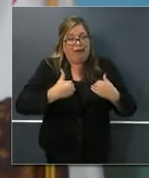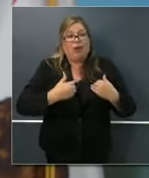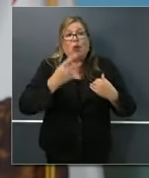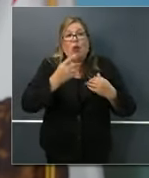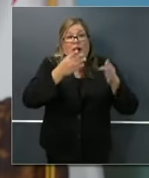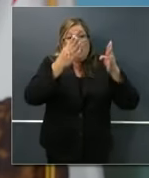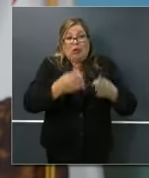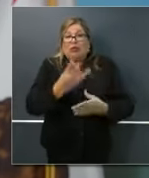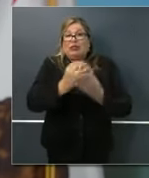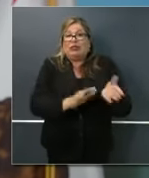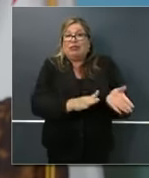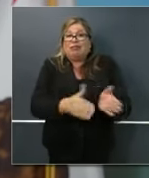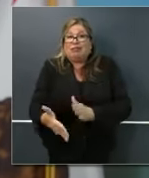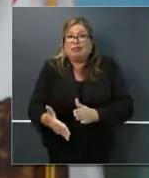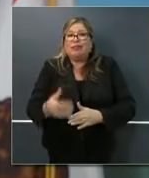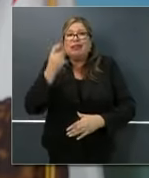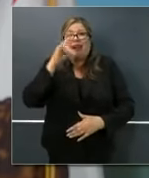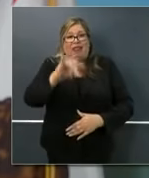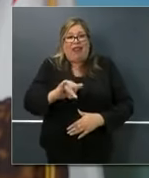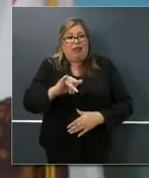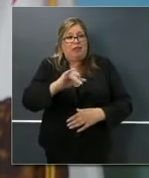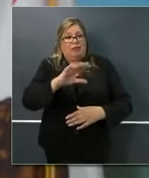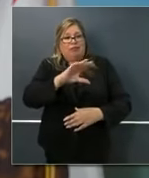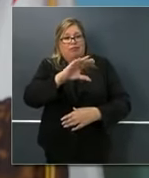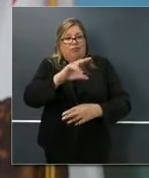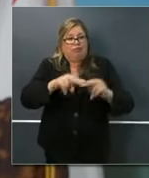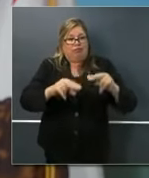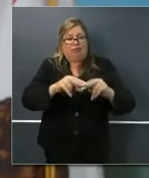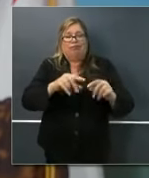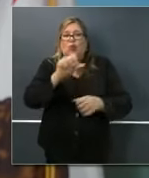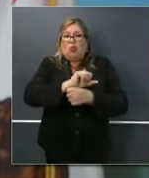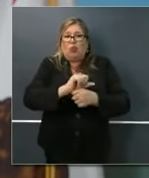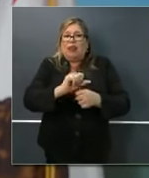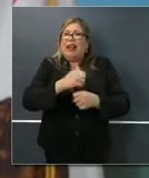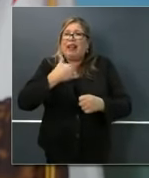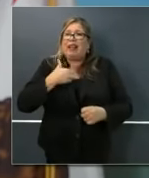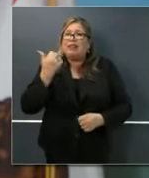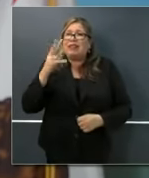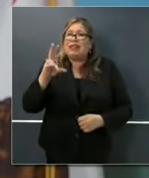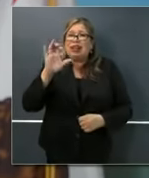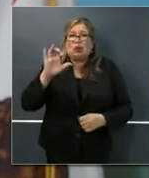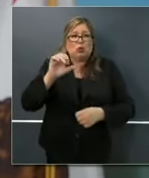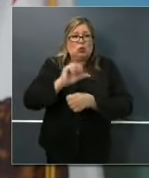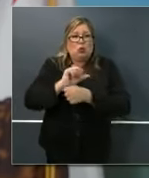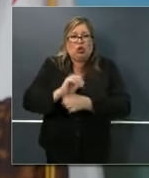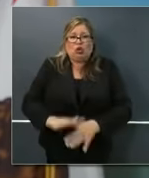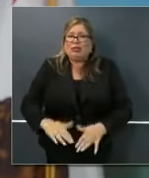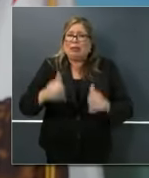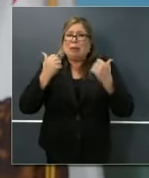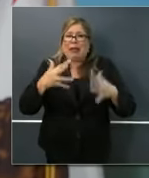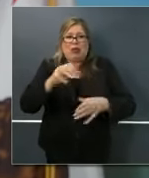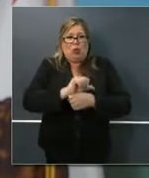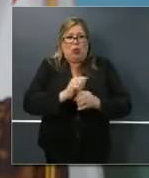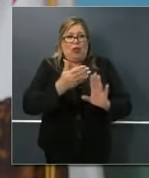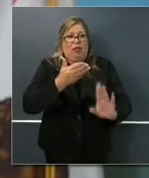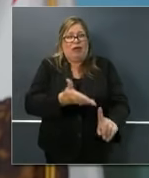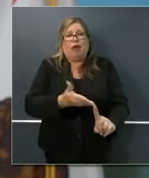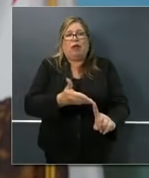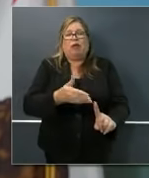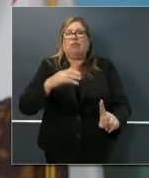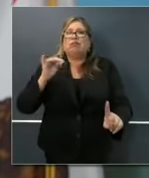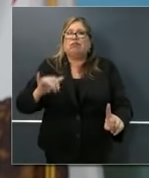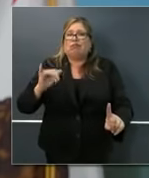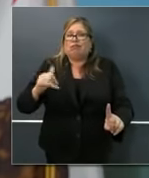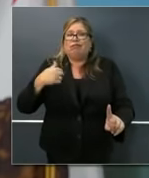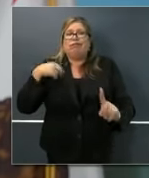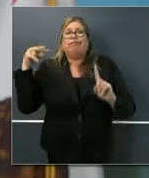over 1,700 workers. It just reinforces the anxiety people have that may not have basic care, basic